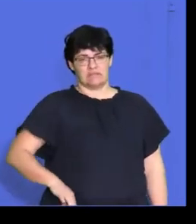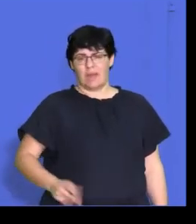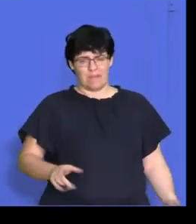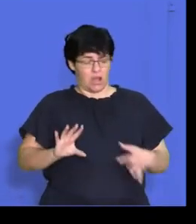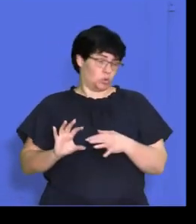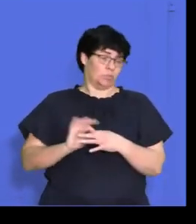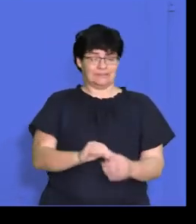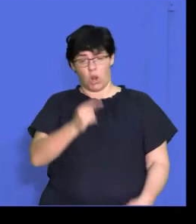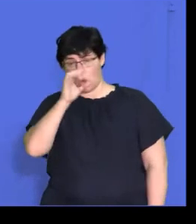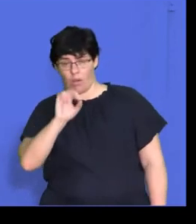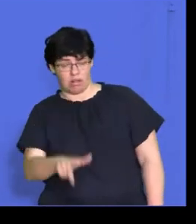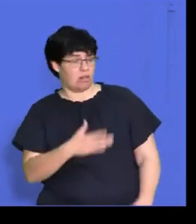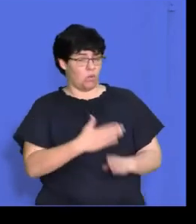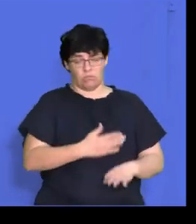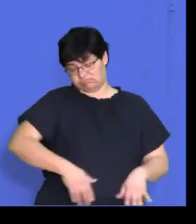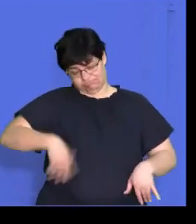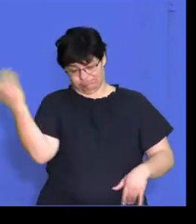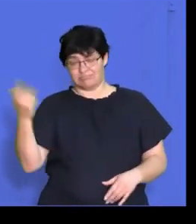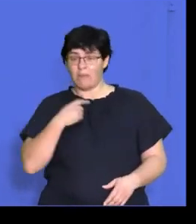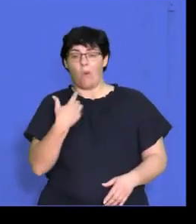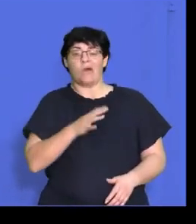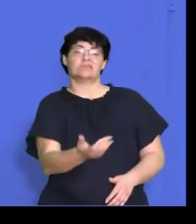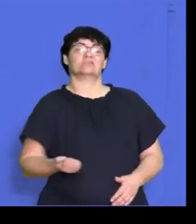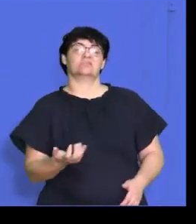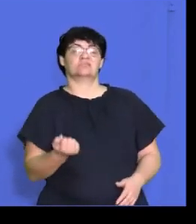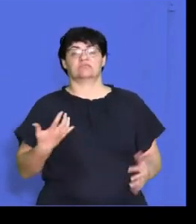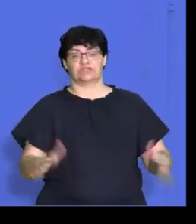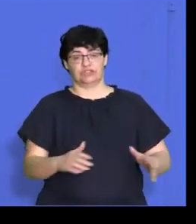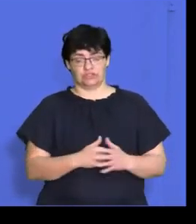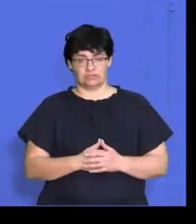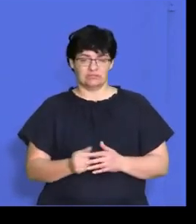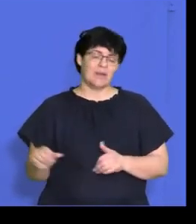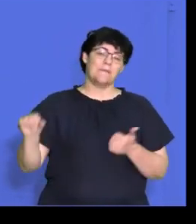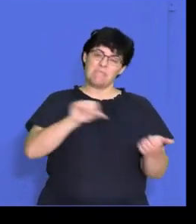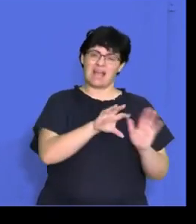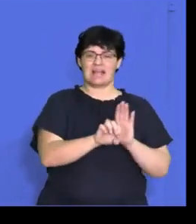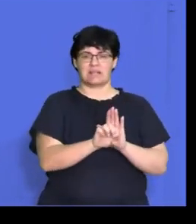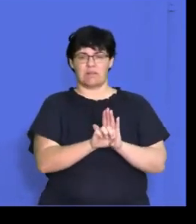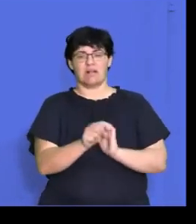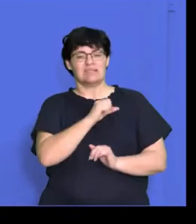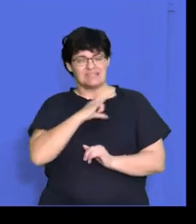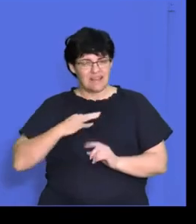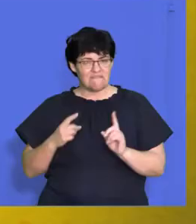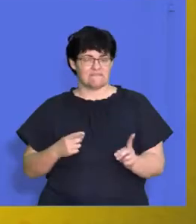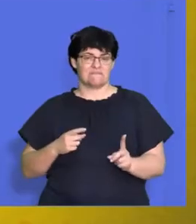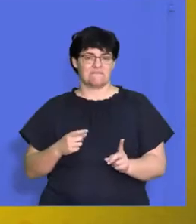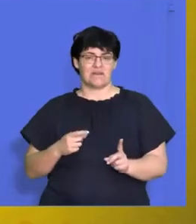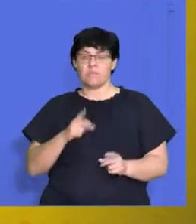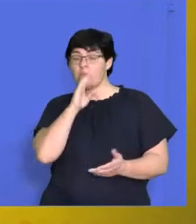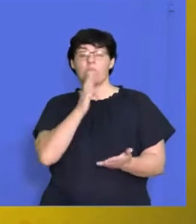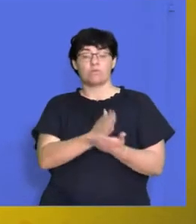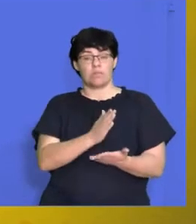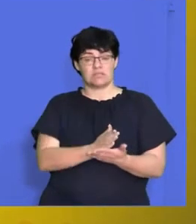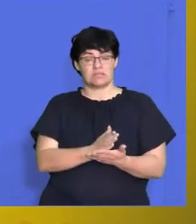committed or loyal to the task of the business. So going back to that example of that employee that was promised